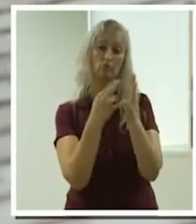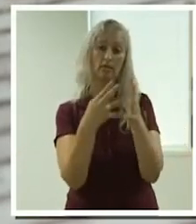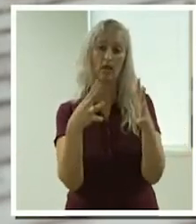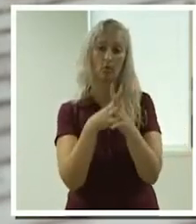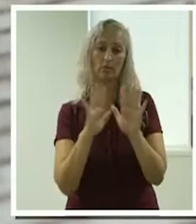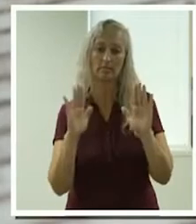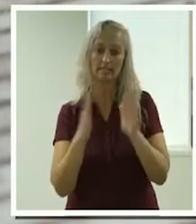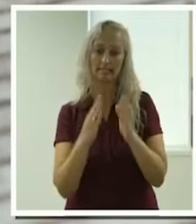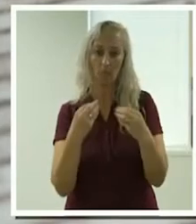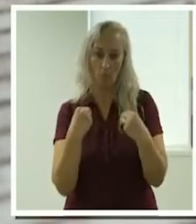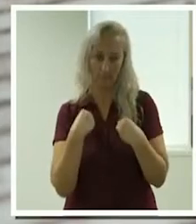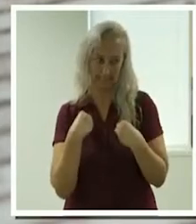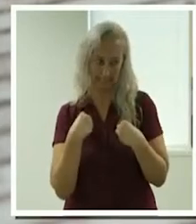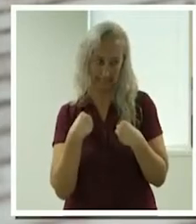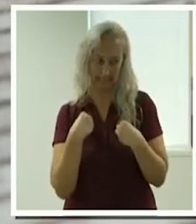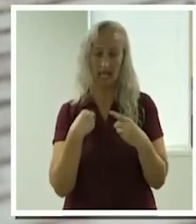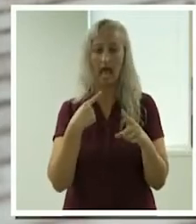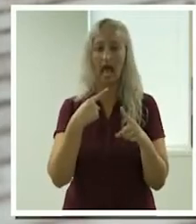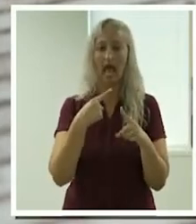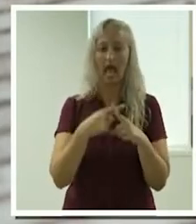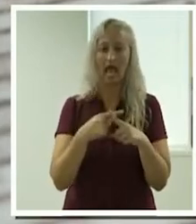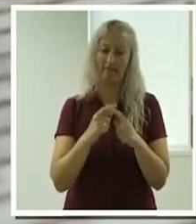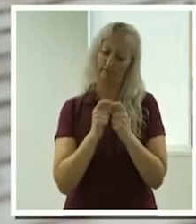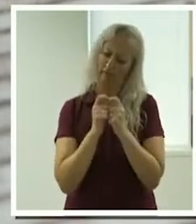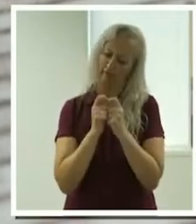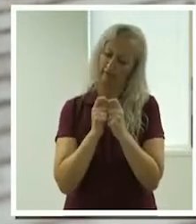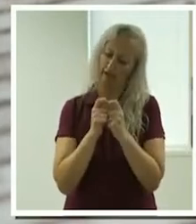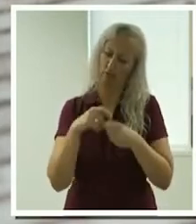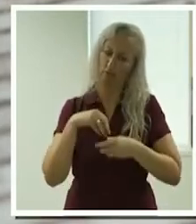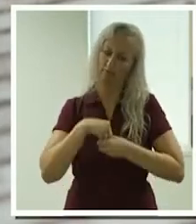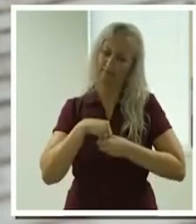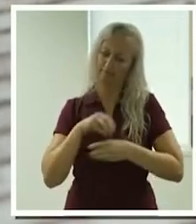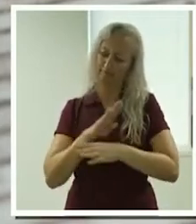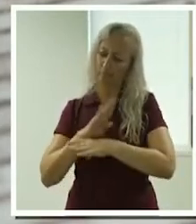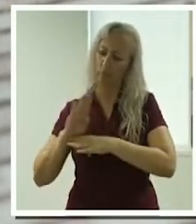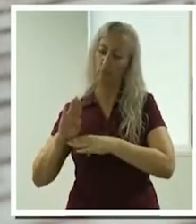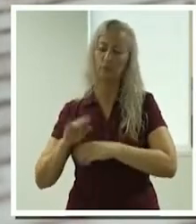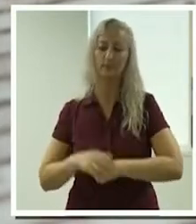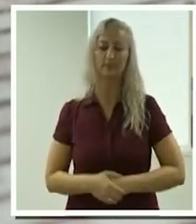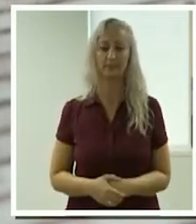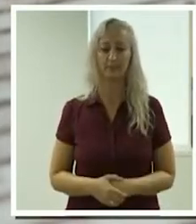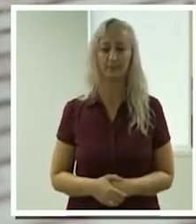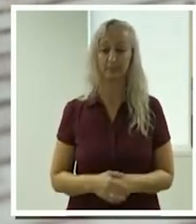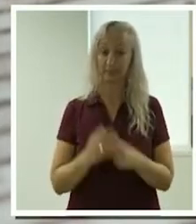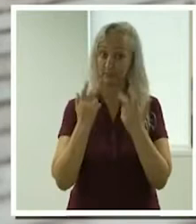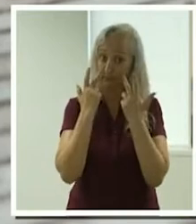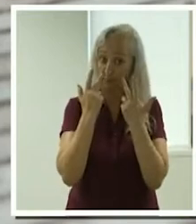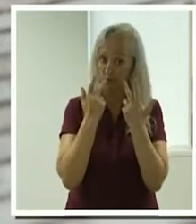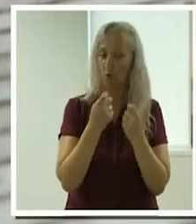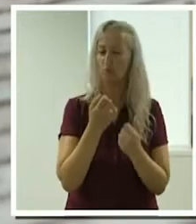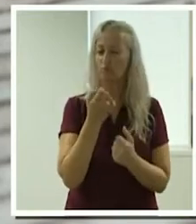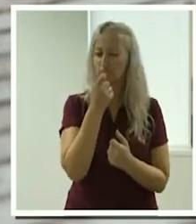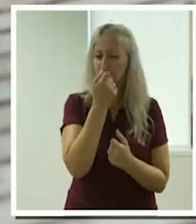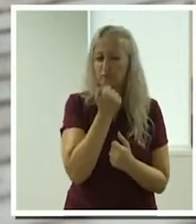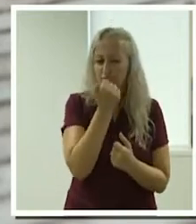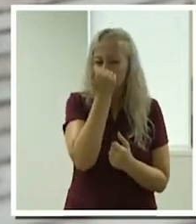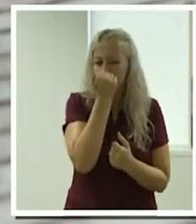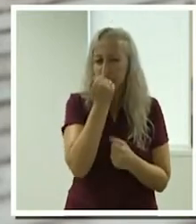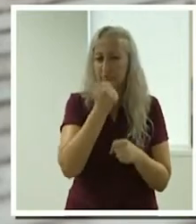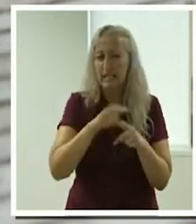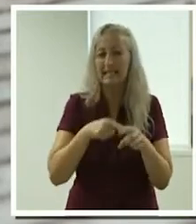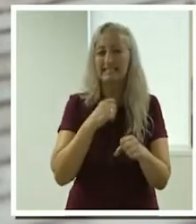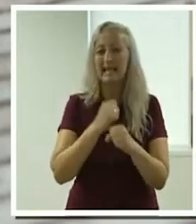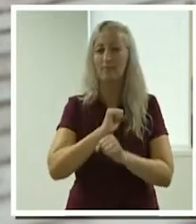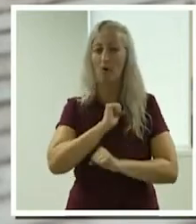Month, and she is a valued member of the Mabel board. I'd like to show you a small example of the work Kate has done